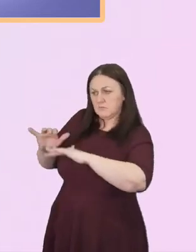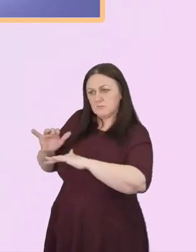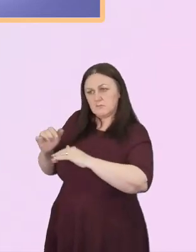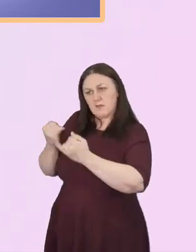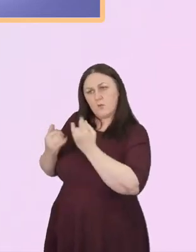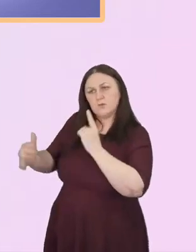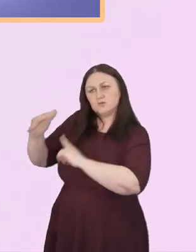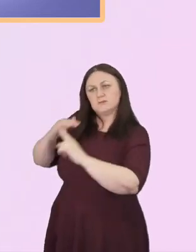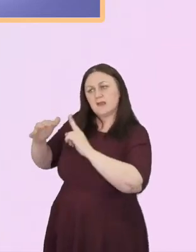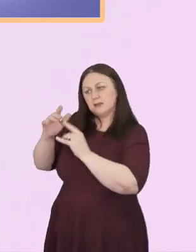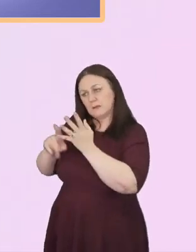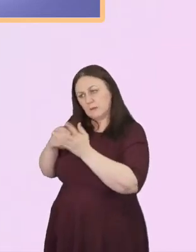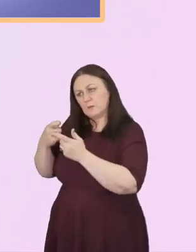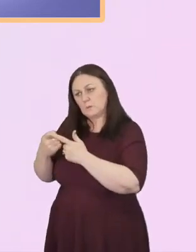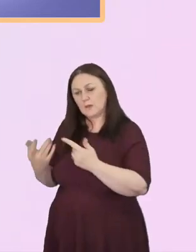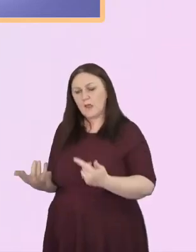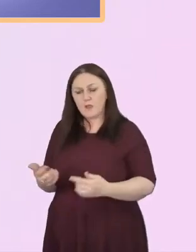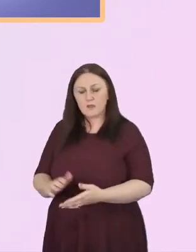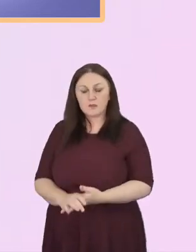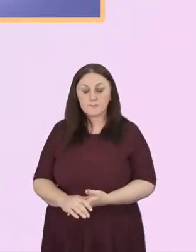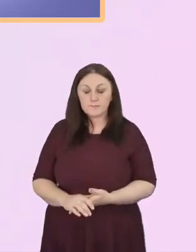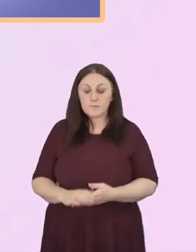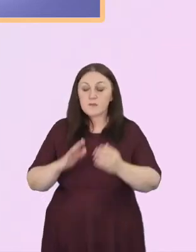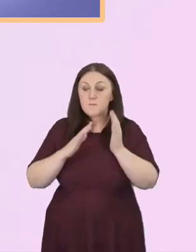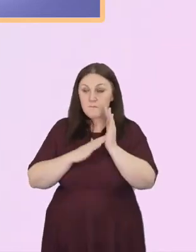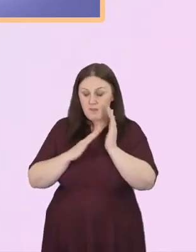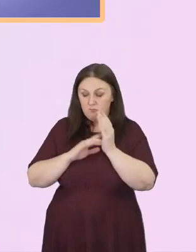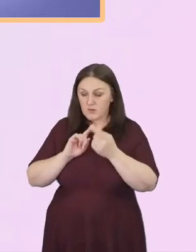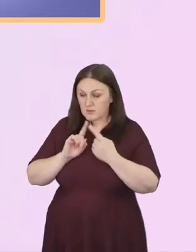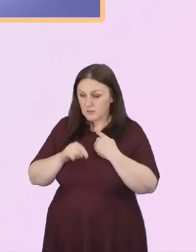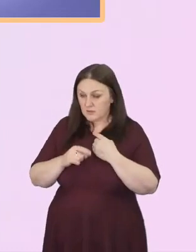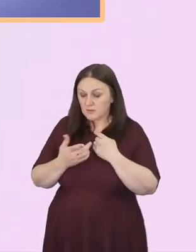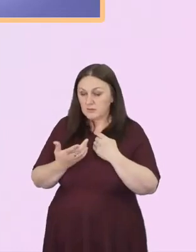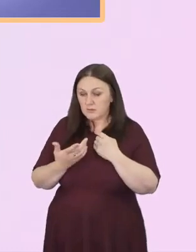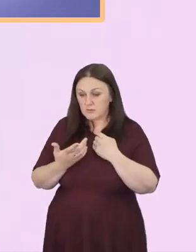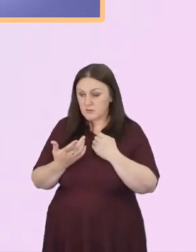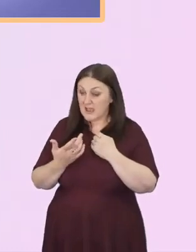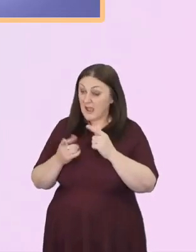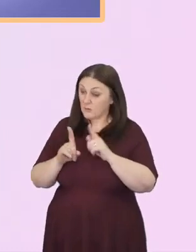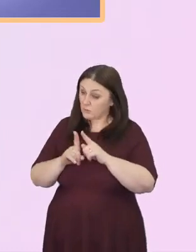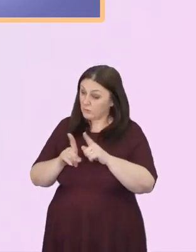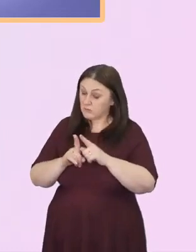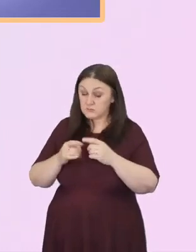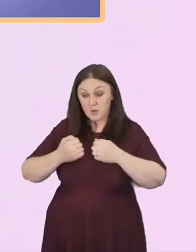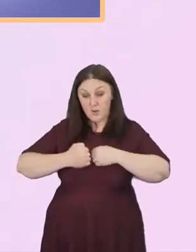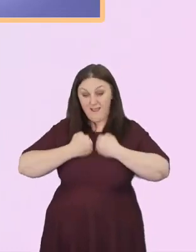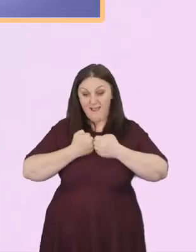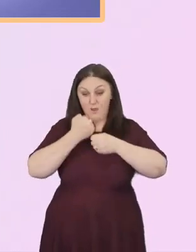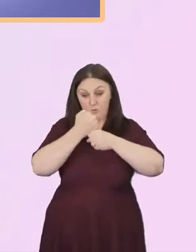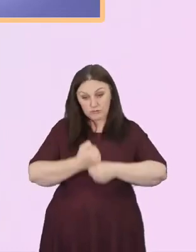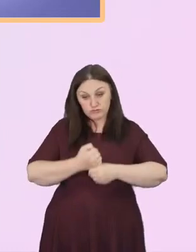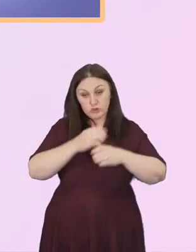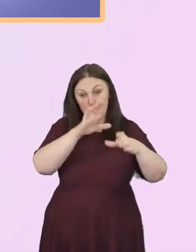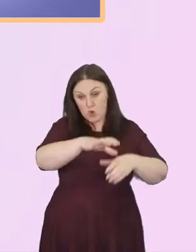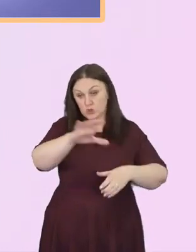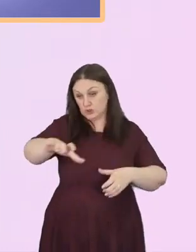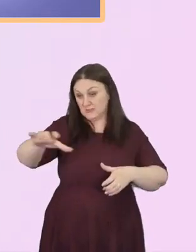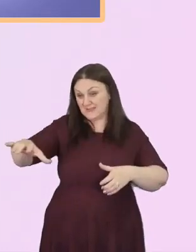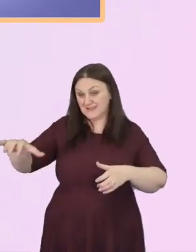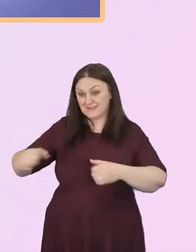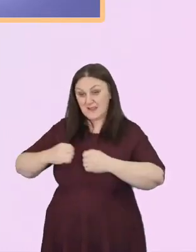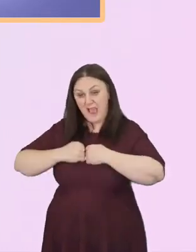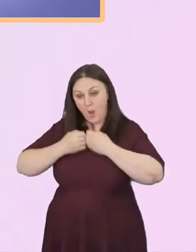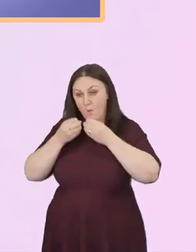think I'd add to that, as churches, one of our values, if you like, is